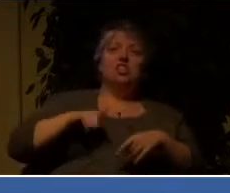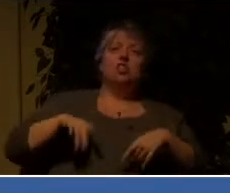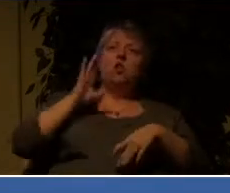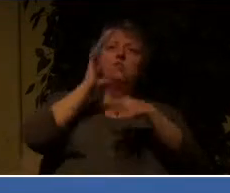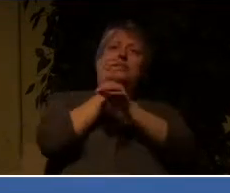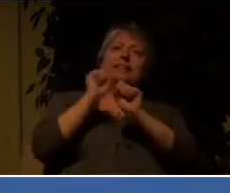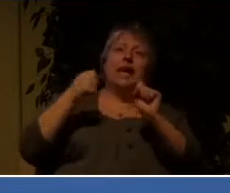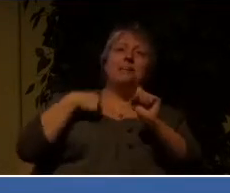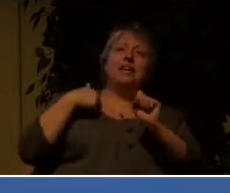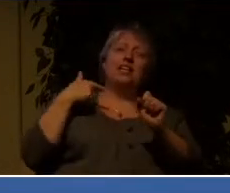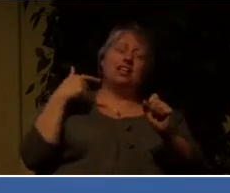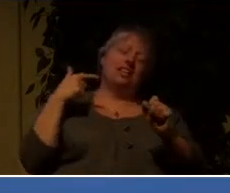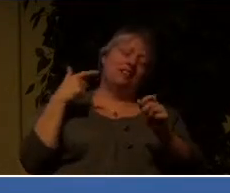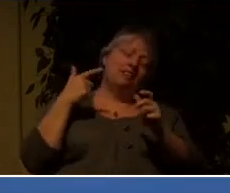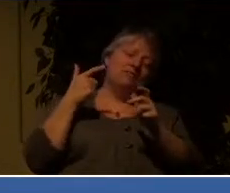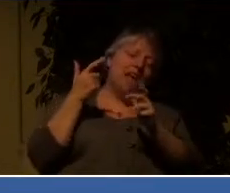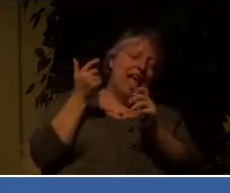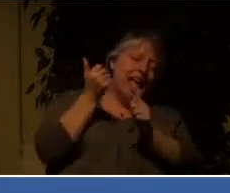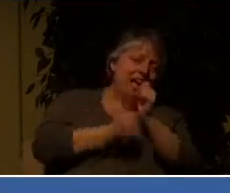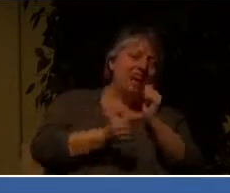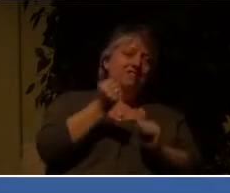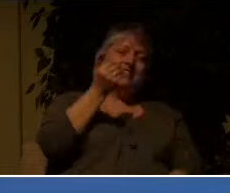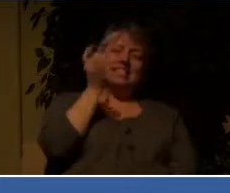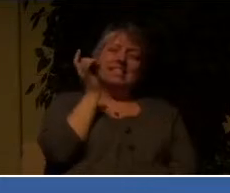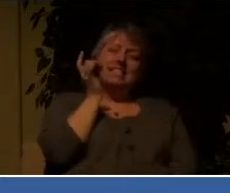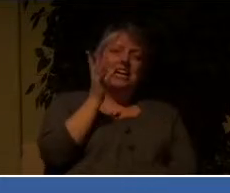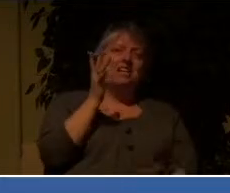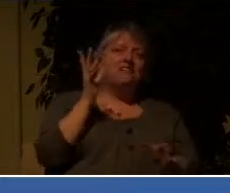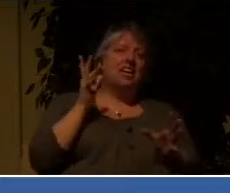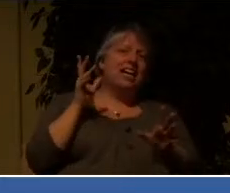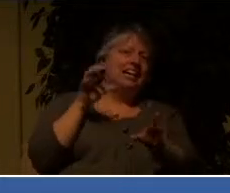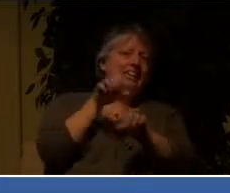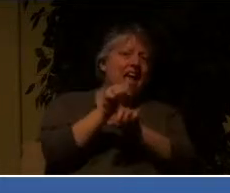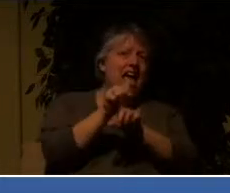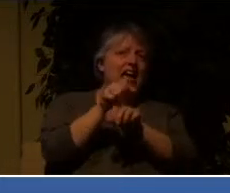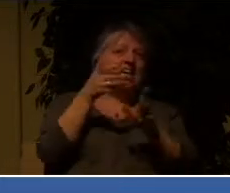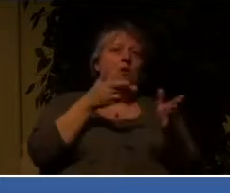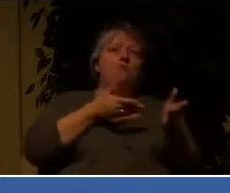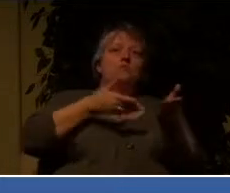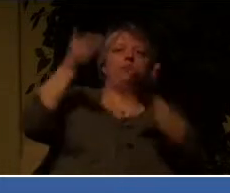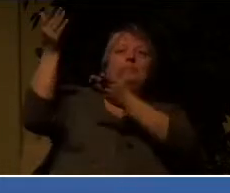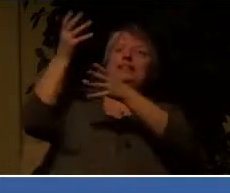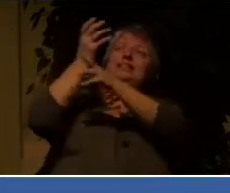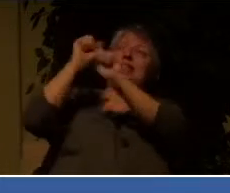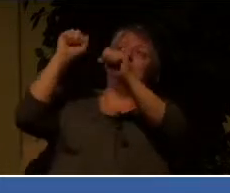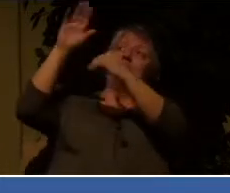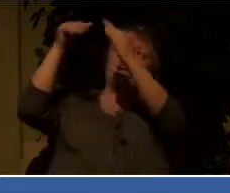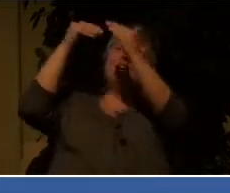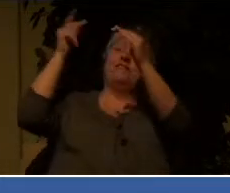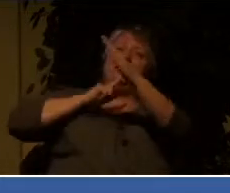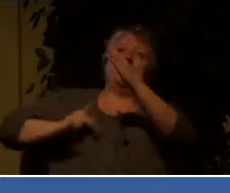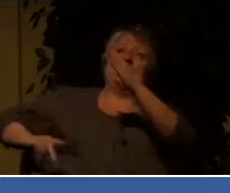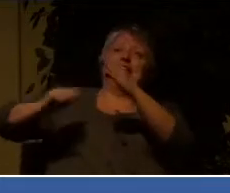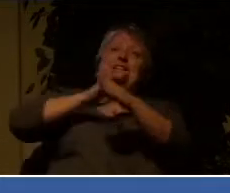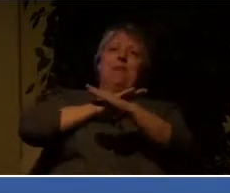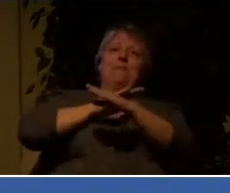kingdom. To him be the glory forever and ever. And you know what's the comfort?